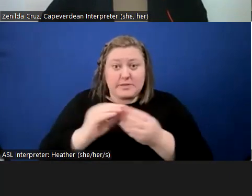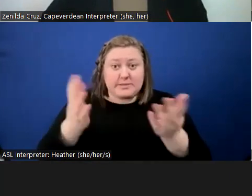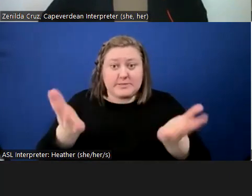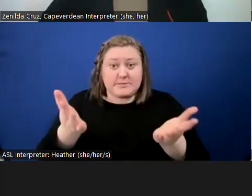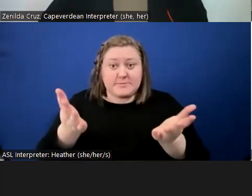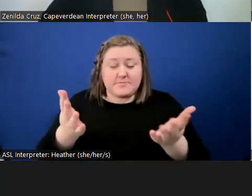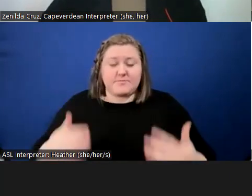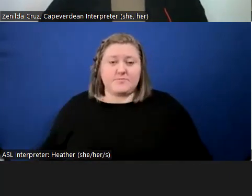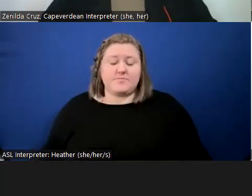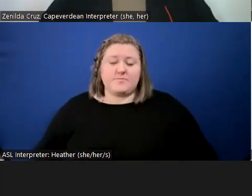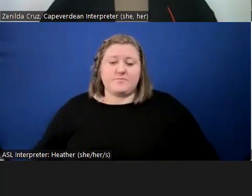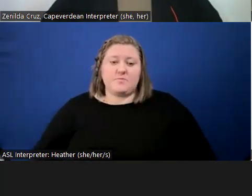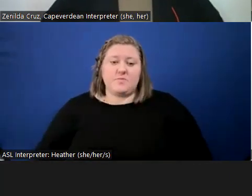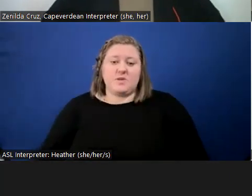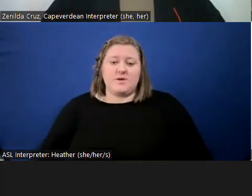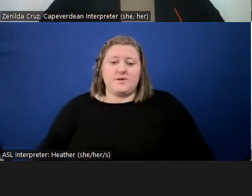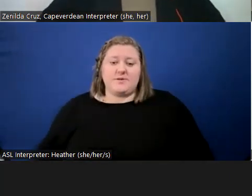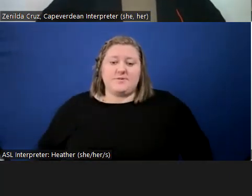please feel free to raise your hand.